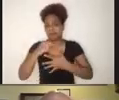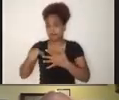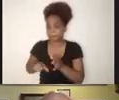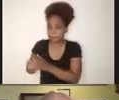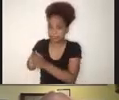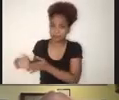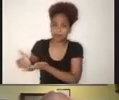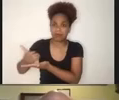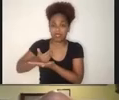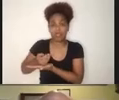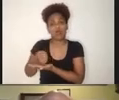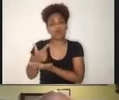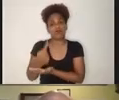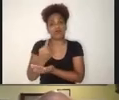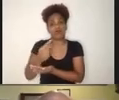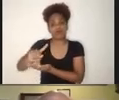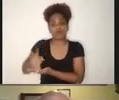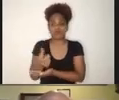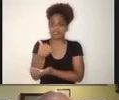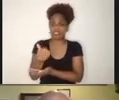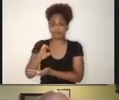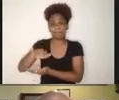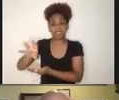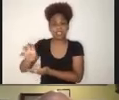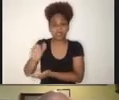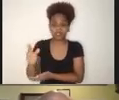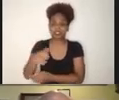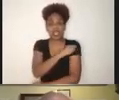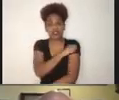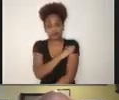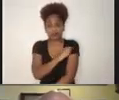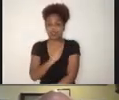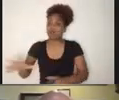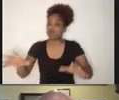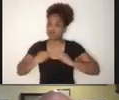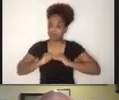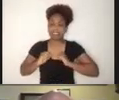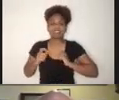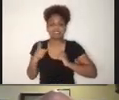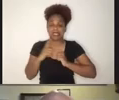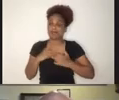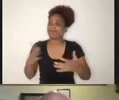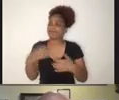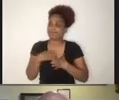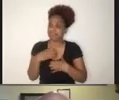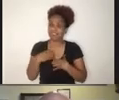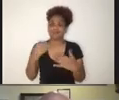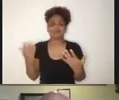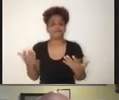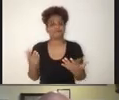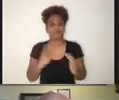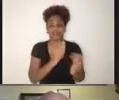billion students have been affected by school closures during the last eight months, and